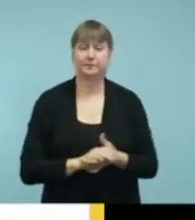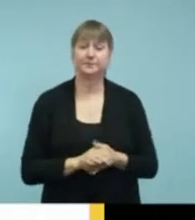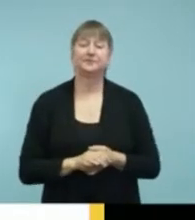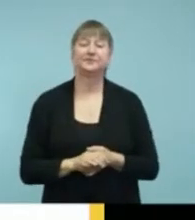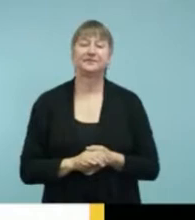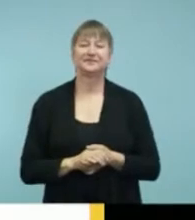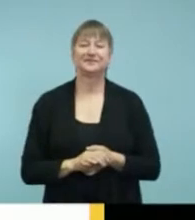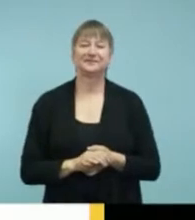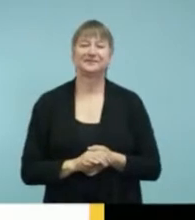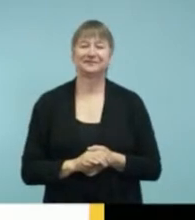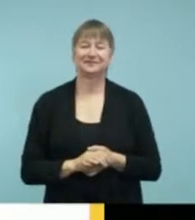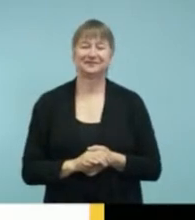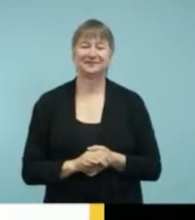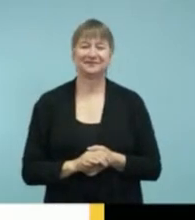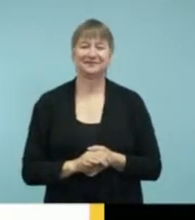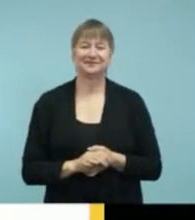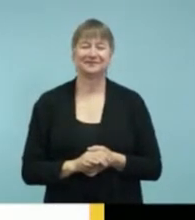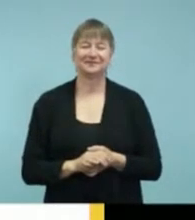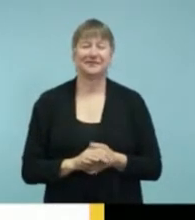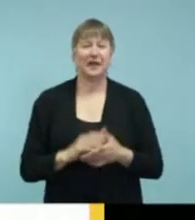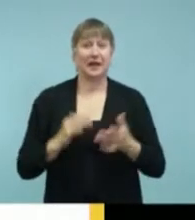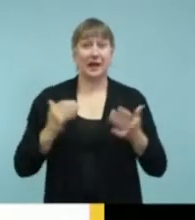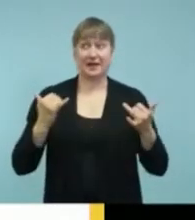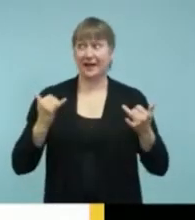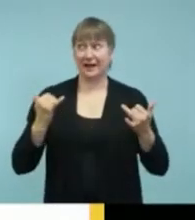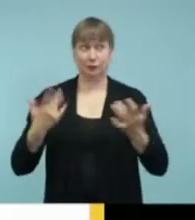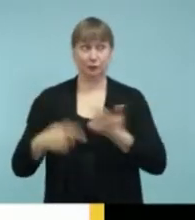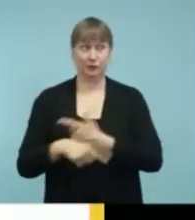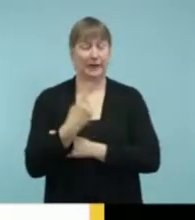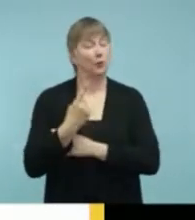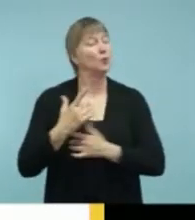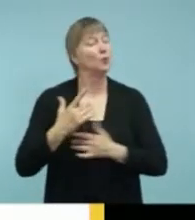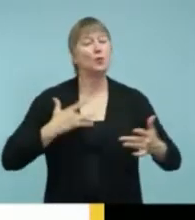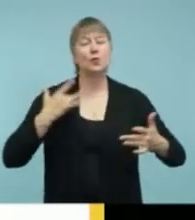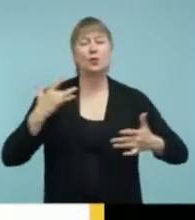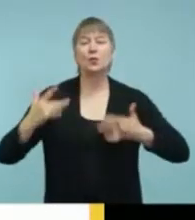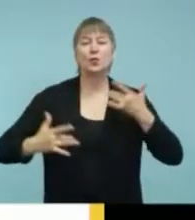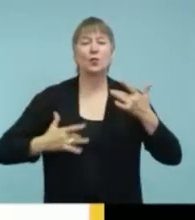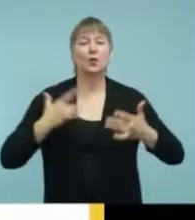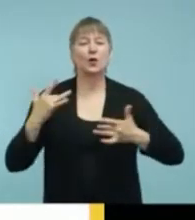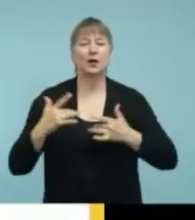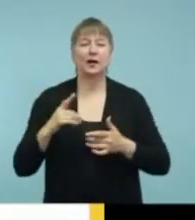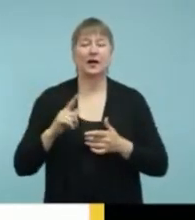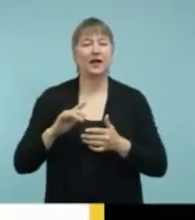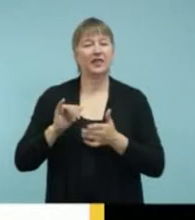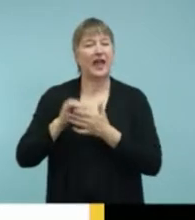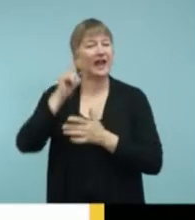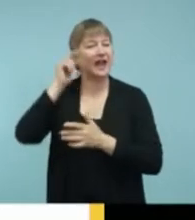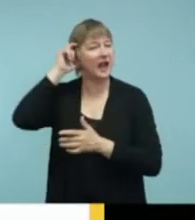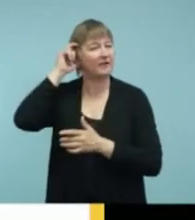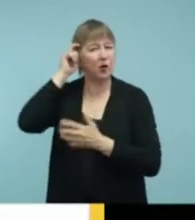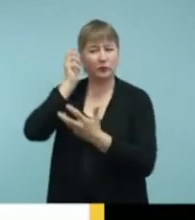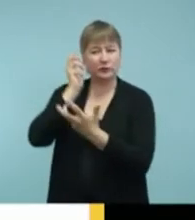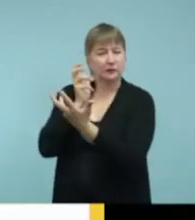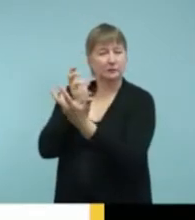The other thing that's really exciting right now is we have things like made for iPhone hearing aids. They're not really recommending